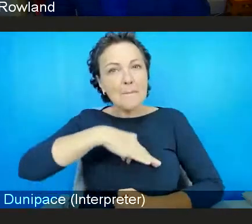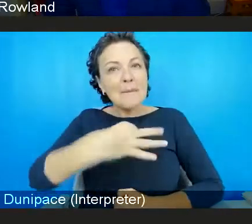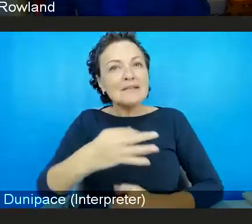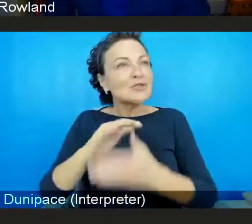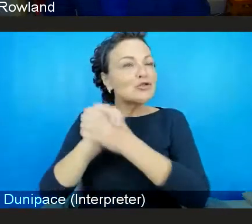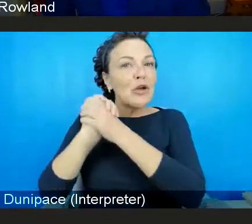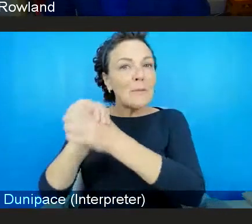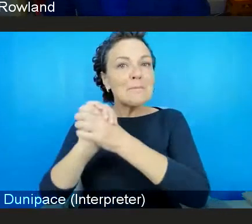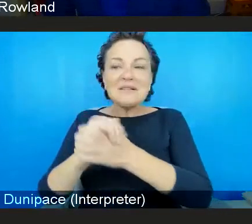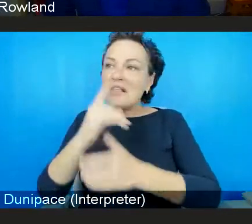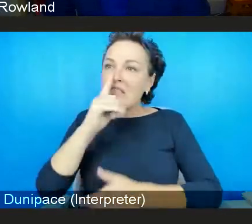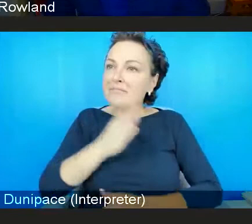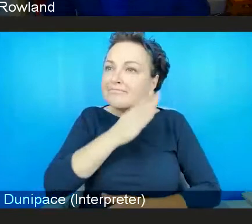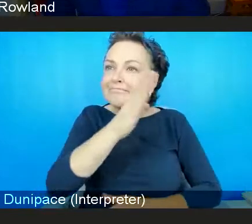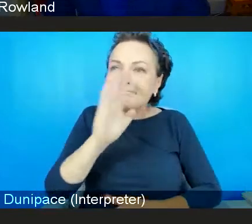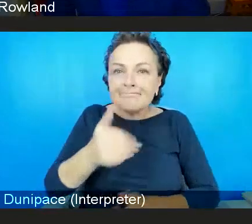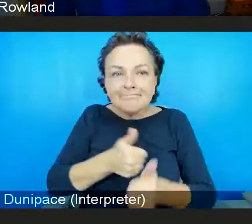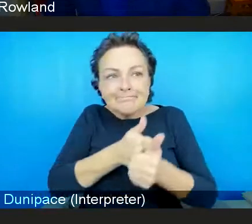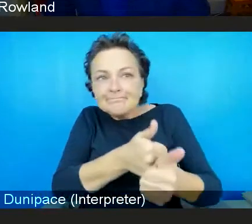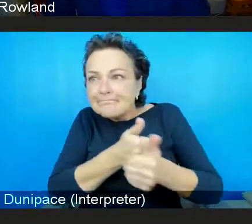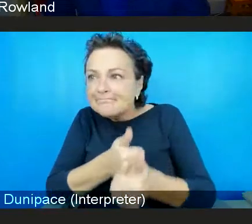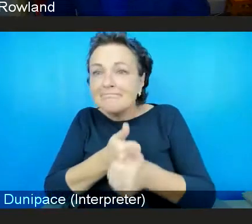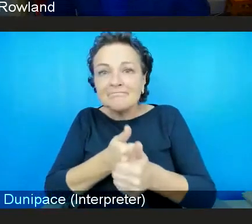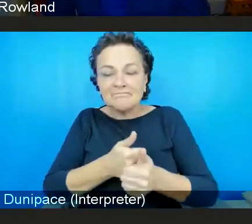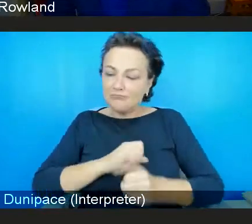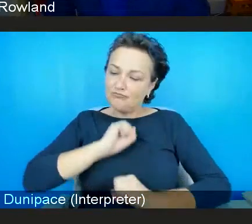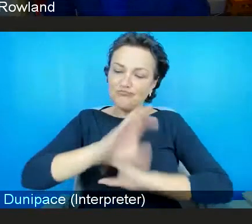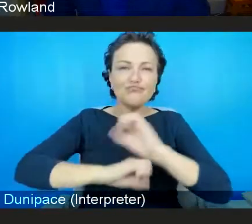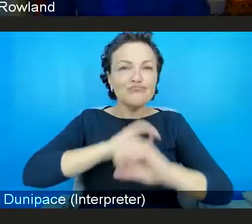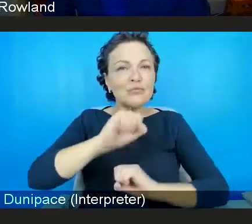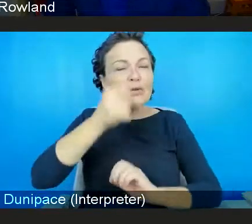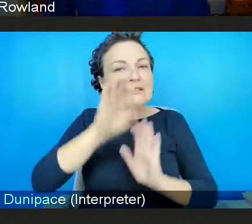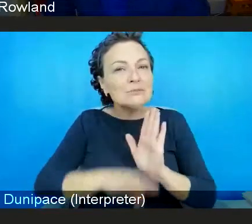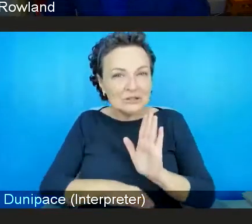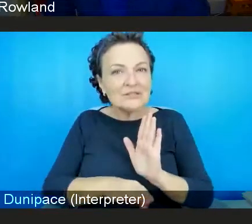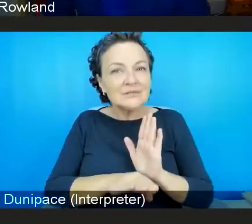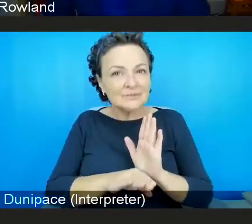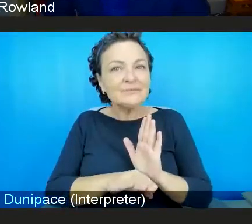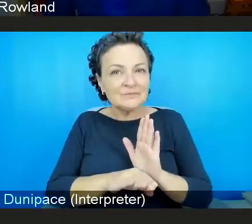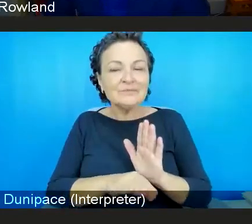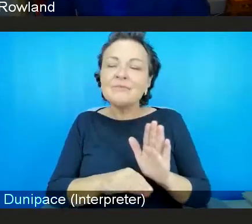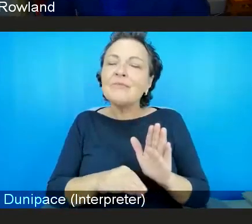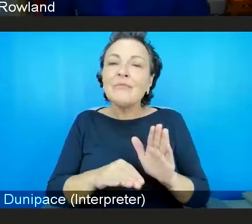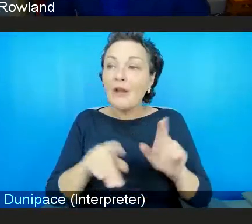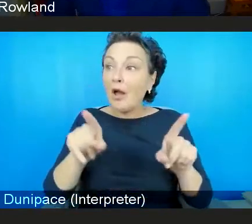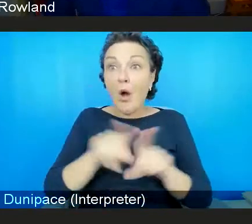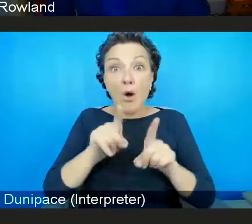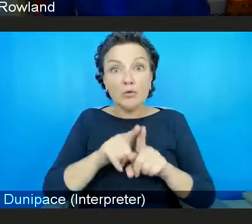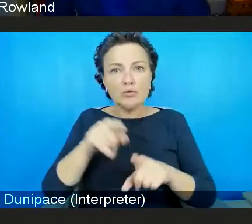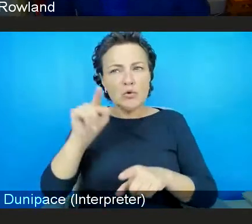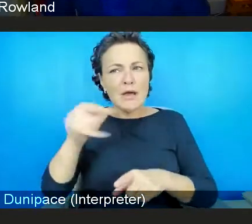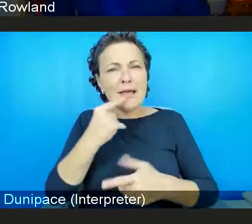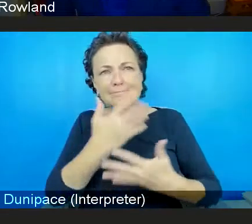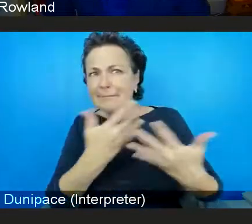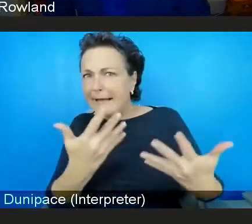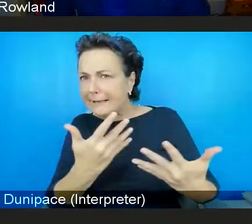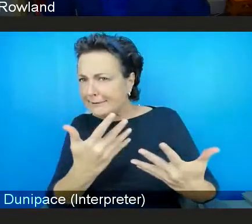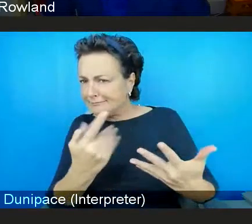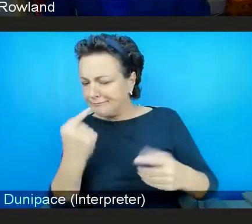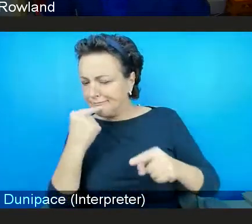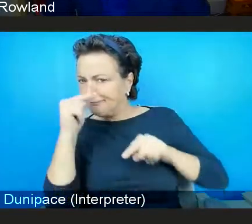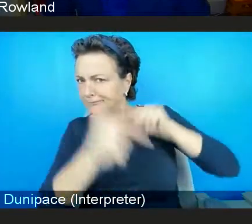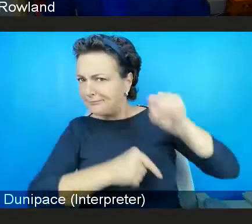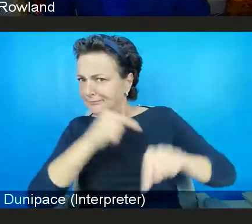to share their own experiences and they've actively kind of challenged some of the abusive cultural practices